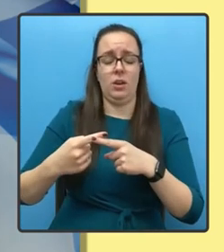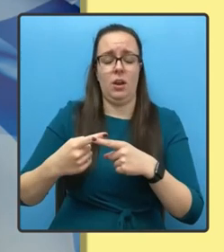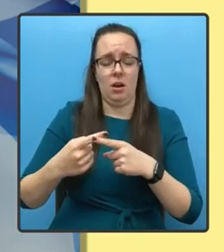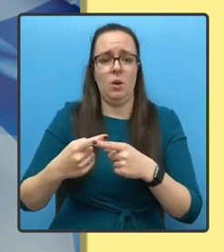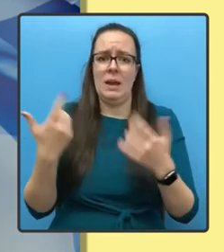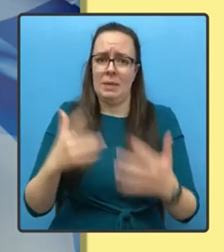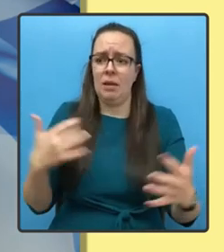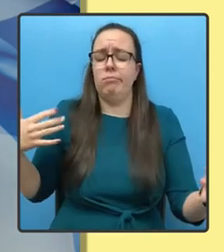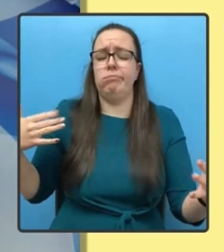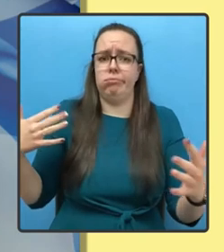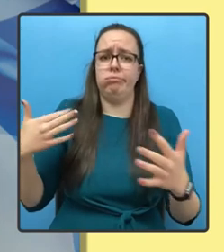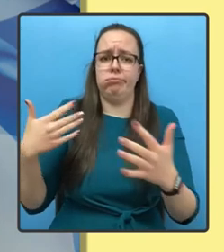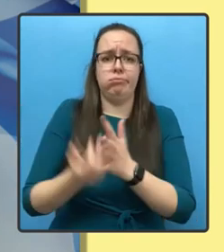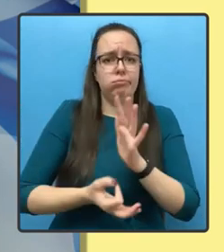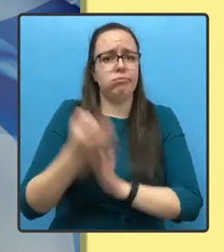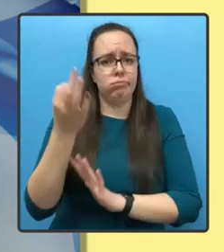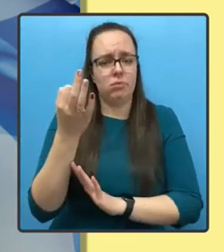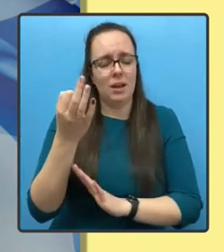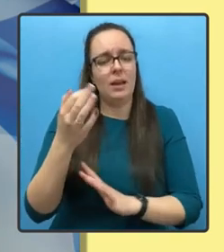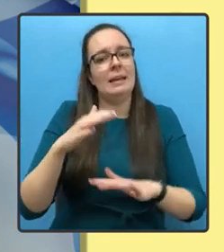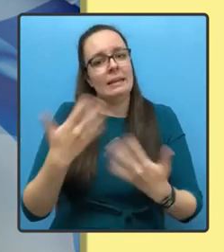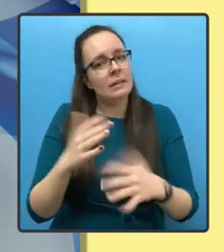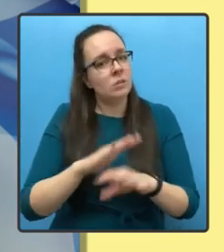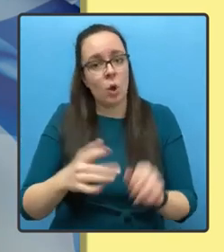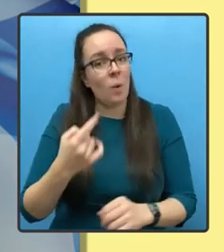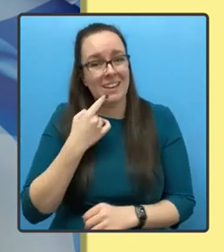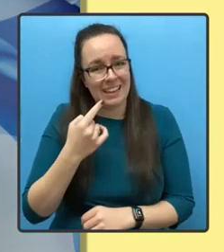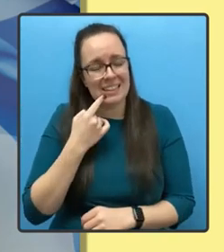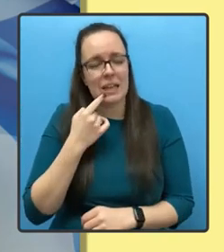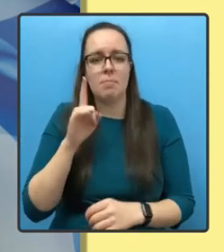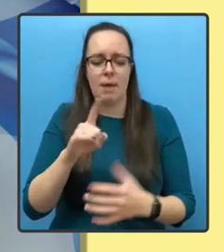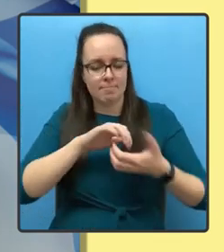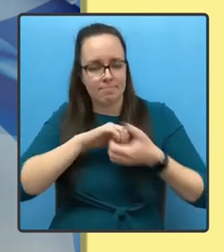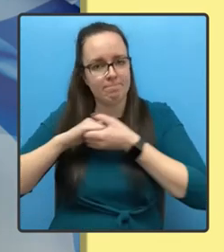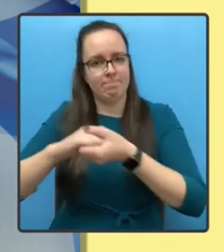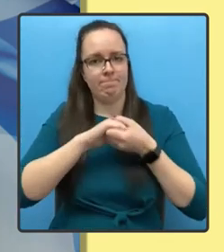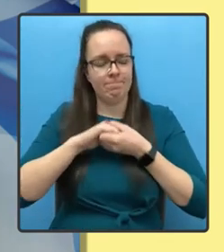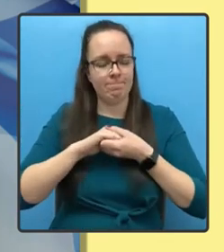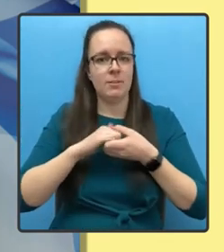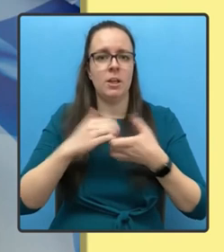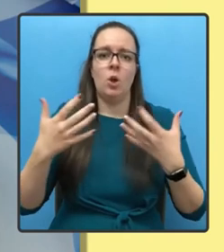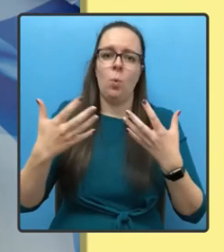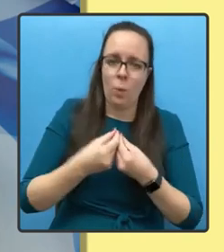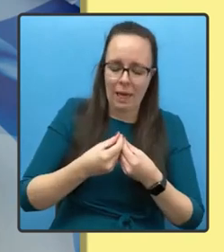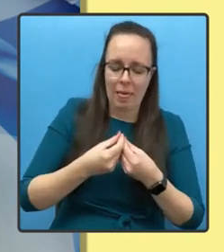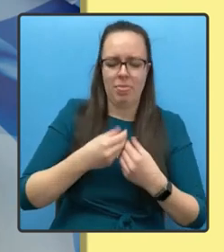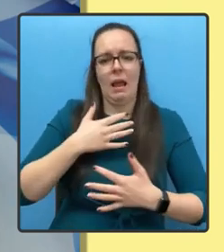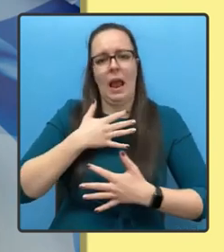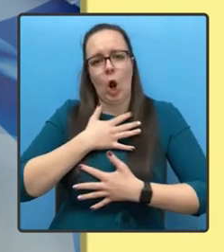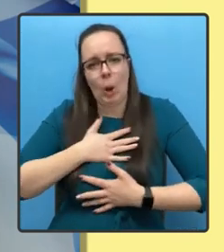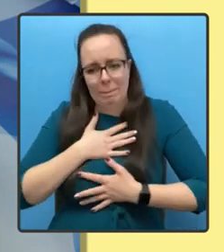it has not been easy, a spirit of solidarity with and compassion for each other has helped us through.